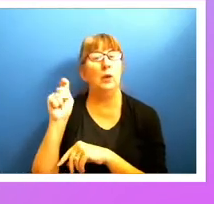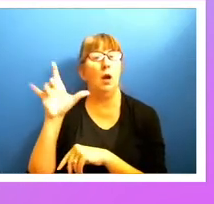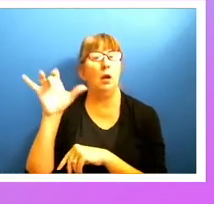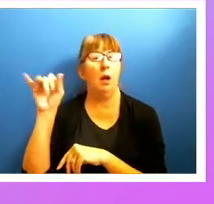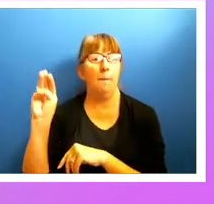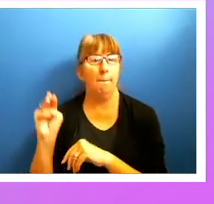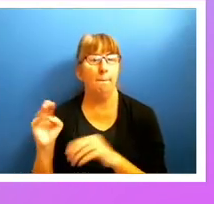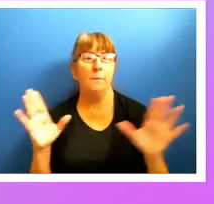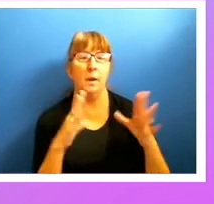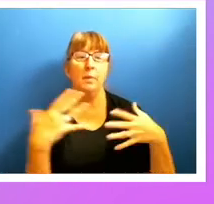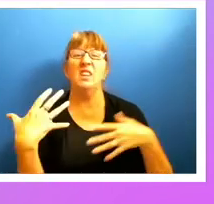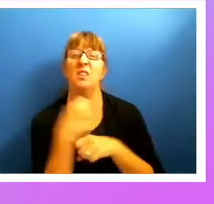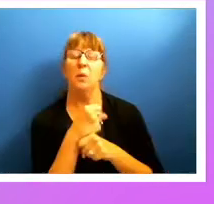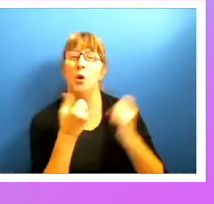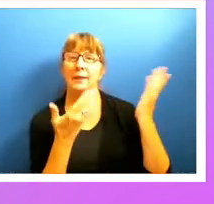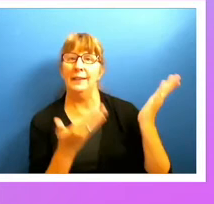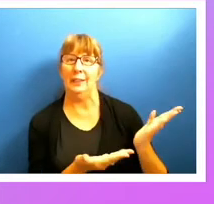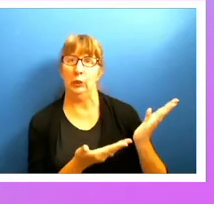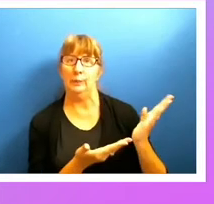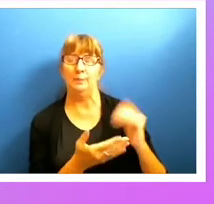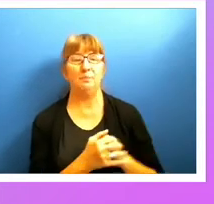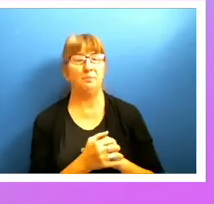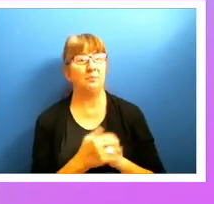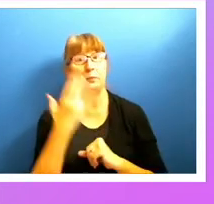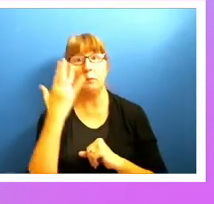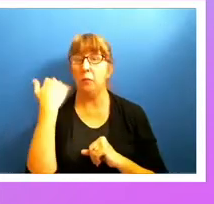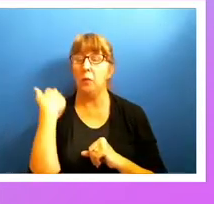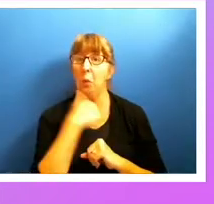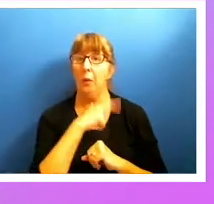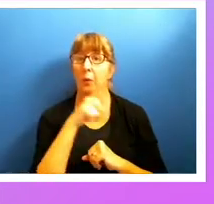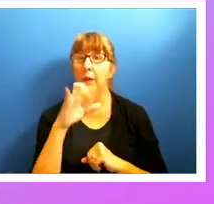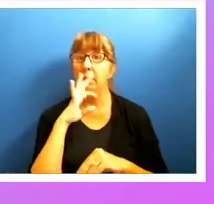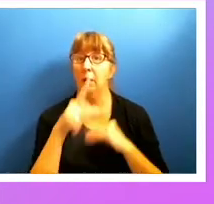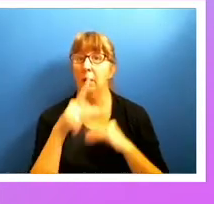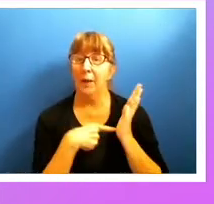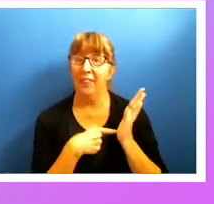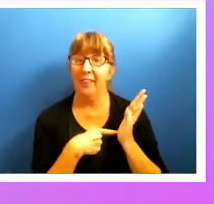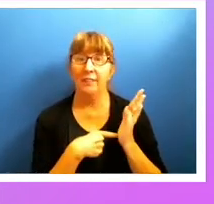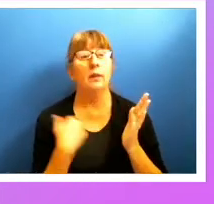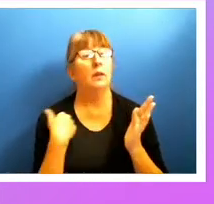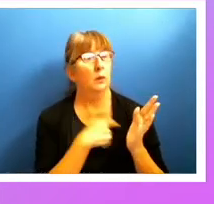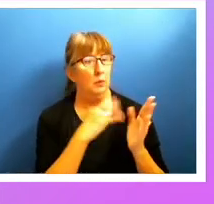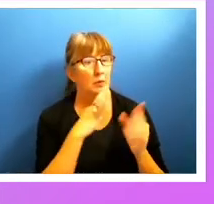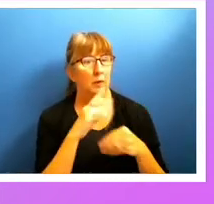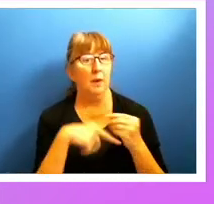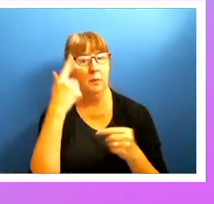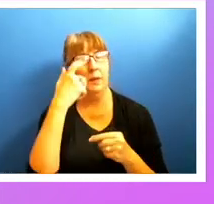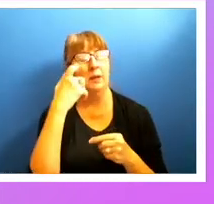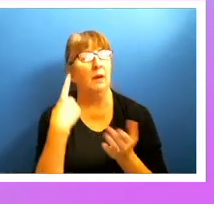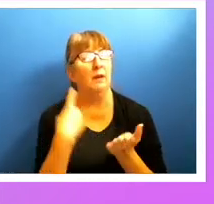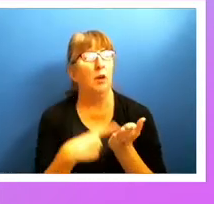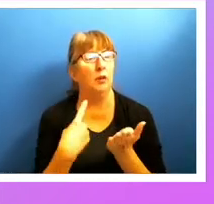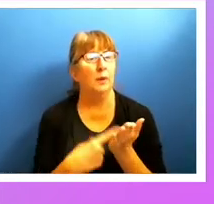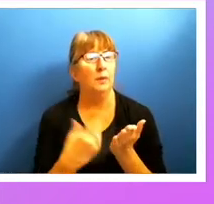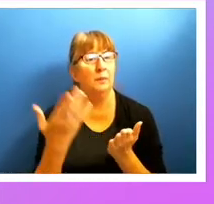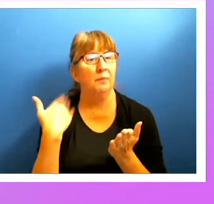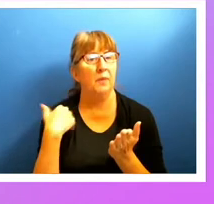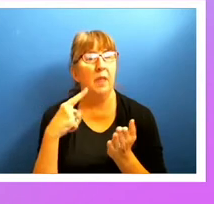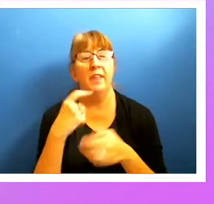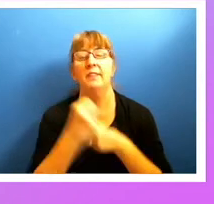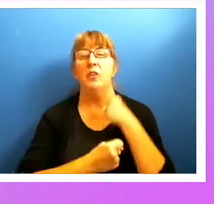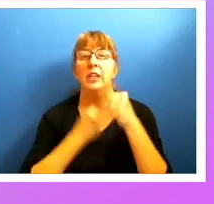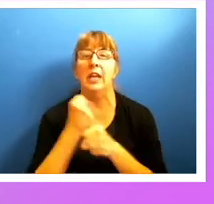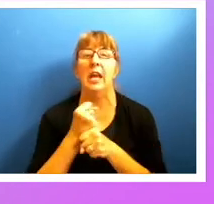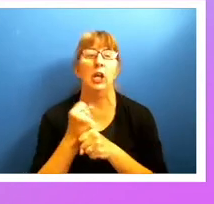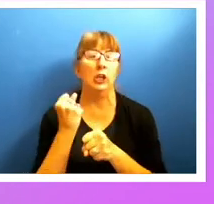summarize it here. Why do we need to talk about it? Well, we obviously need talk about it because I talked about that growth. So these are just the year-over-year